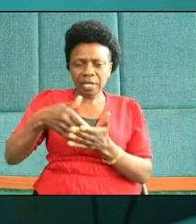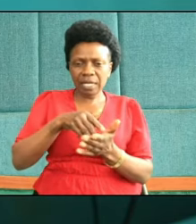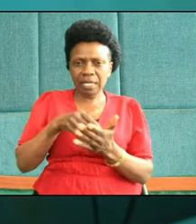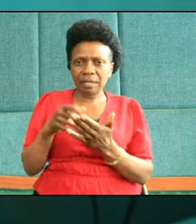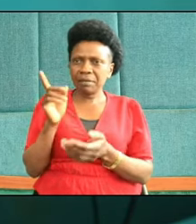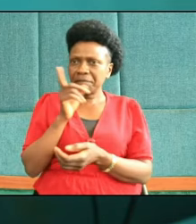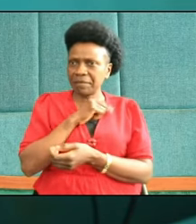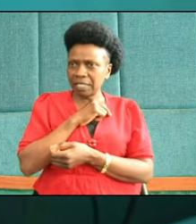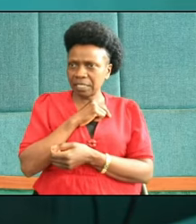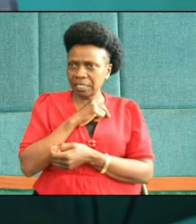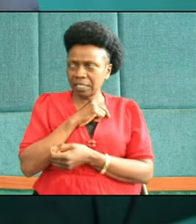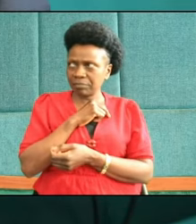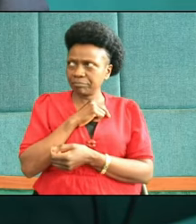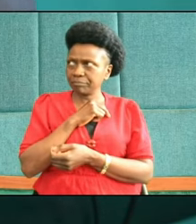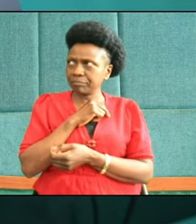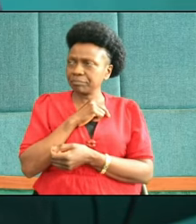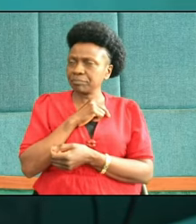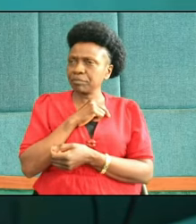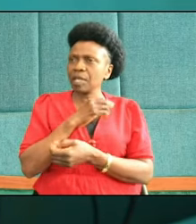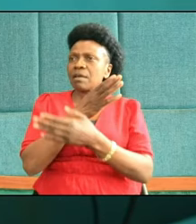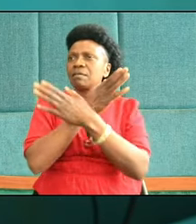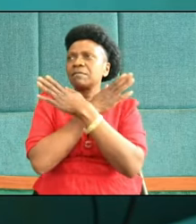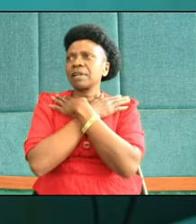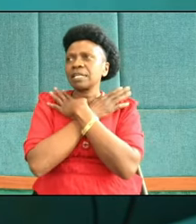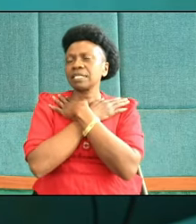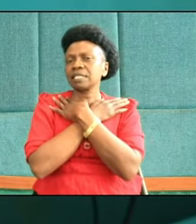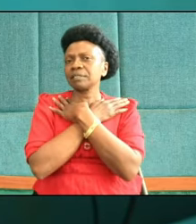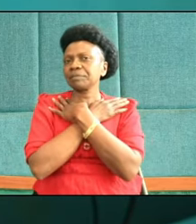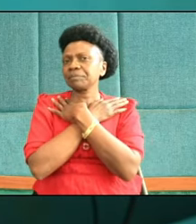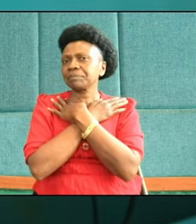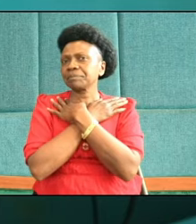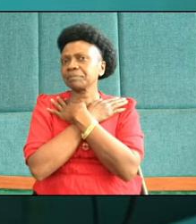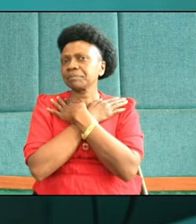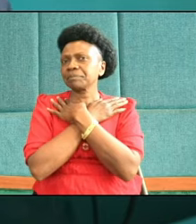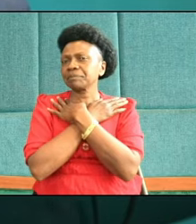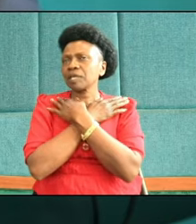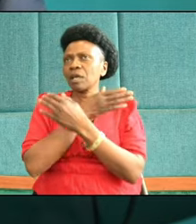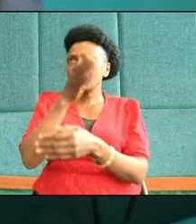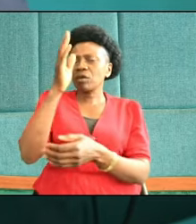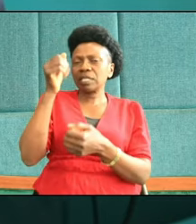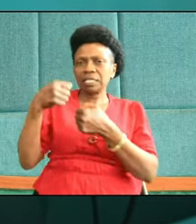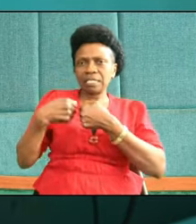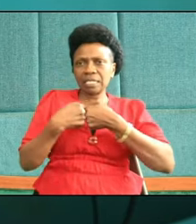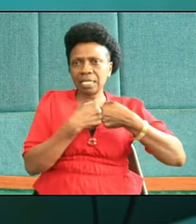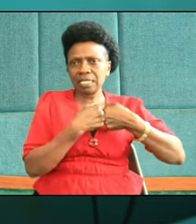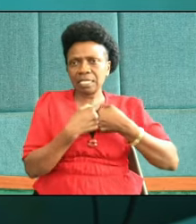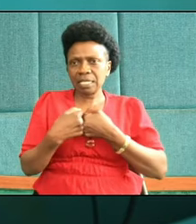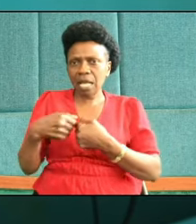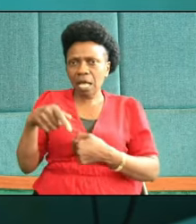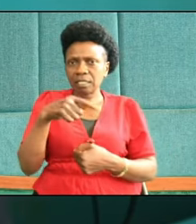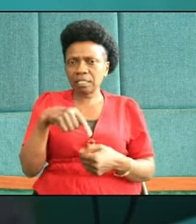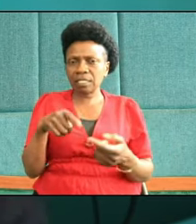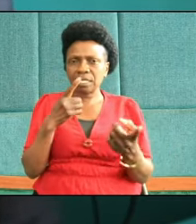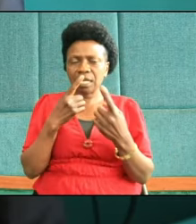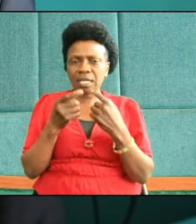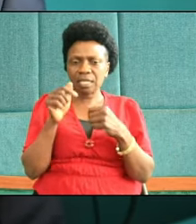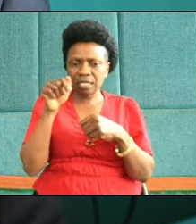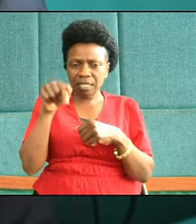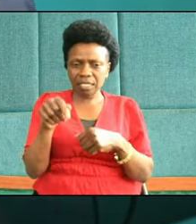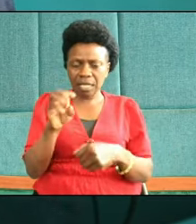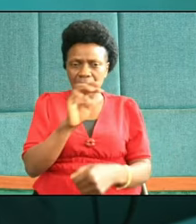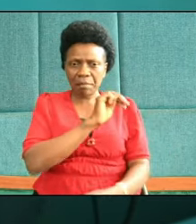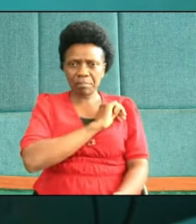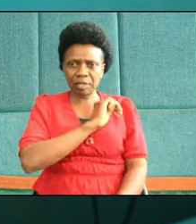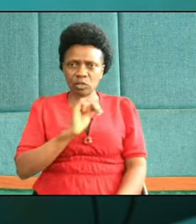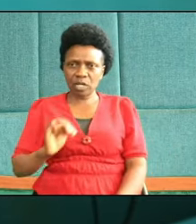My dear brothers and sisters, this morning, always challenging us to say, in this missionary race,